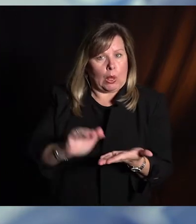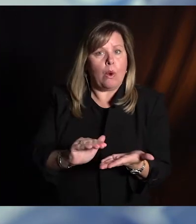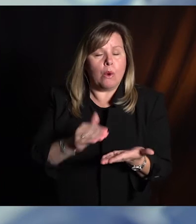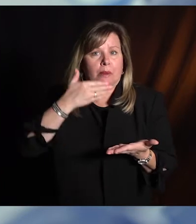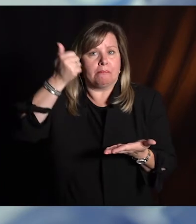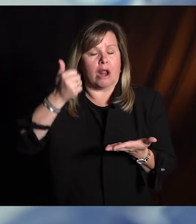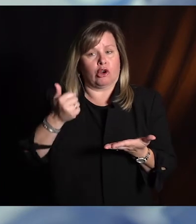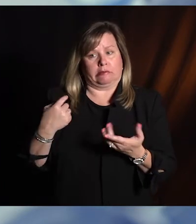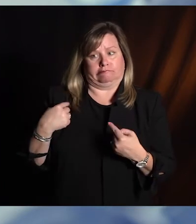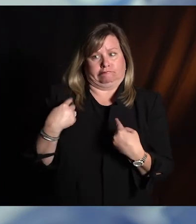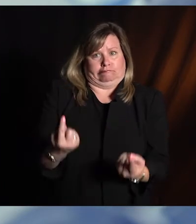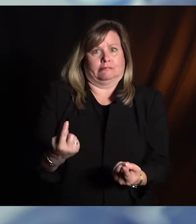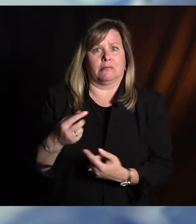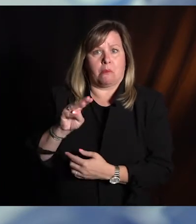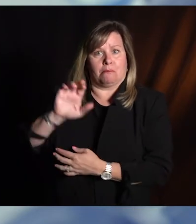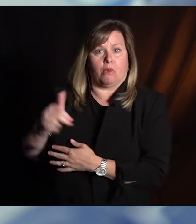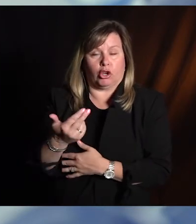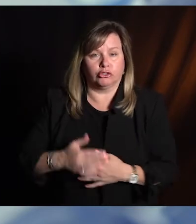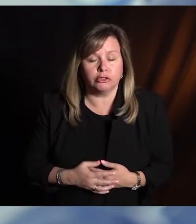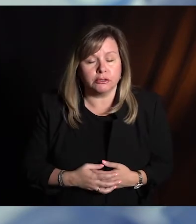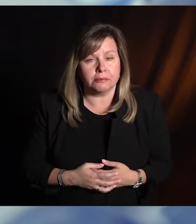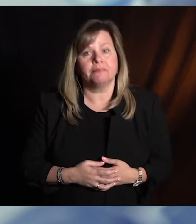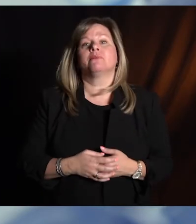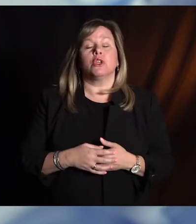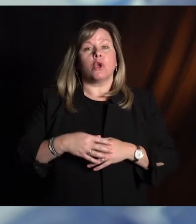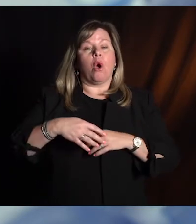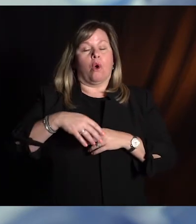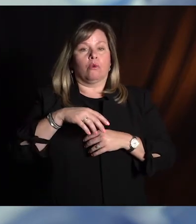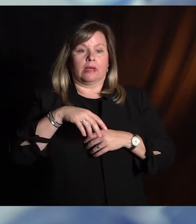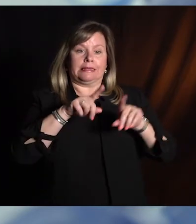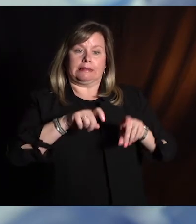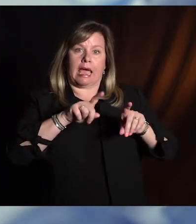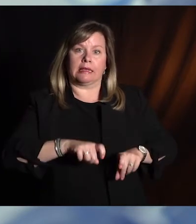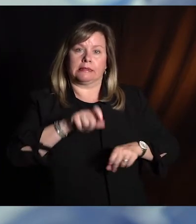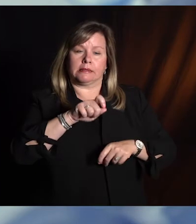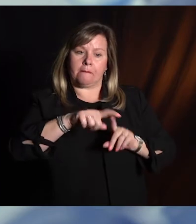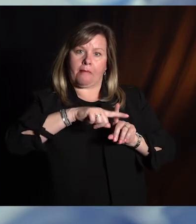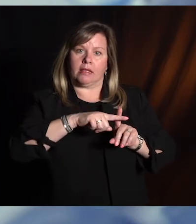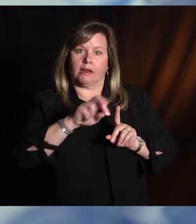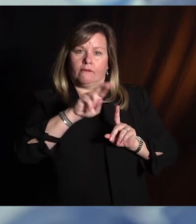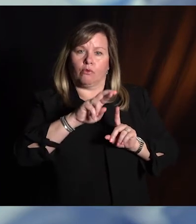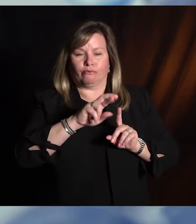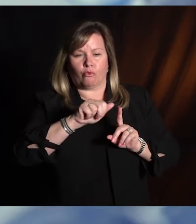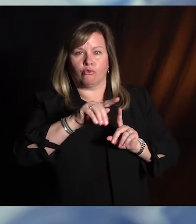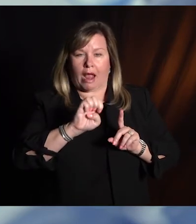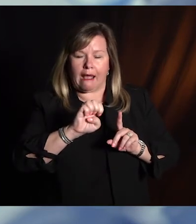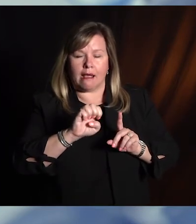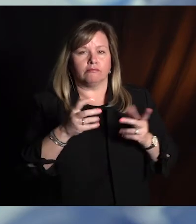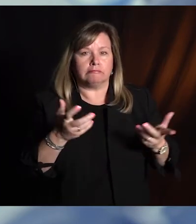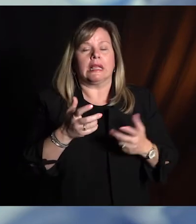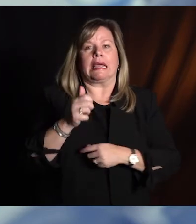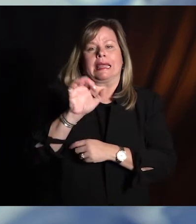400 new cases per day a few weeks ago. And our positivity rate is below 10 percent. We're at 9.9 percent